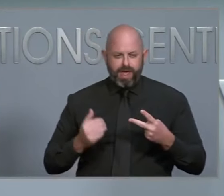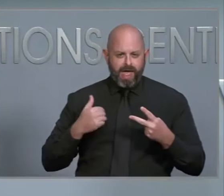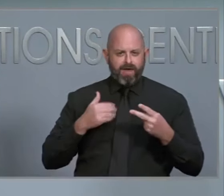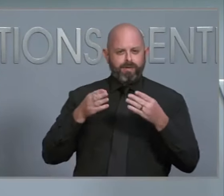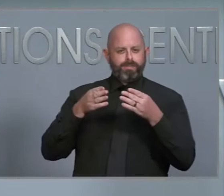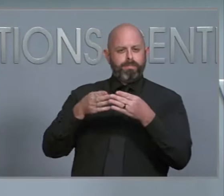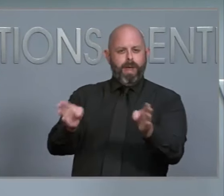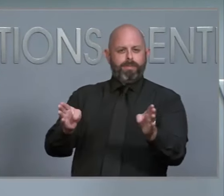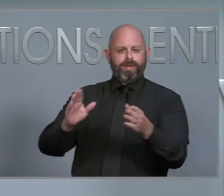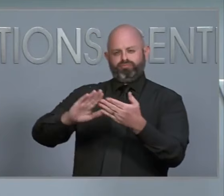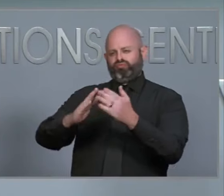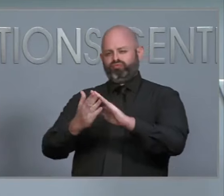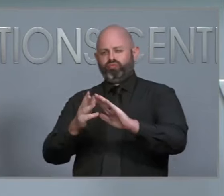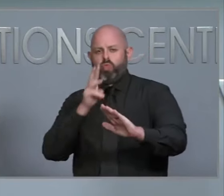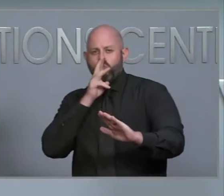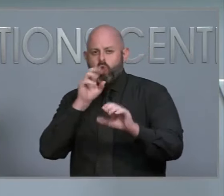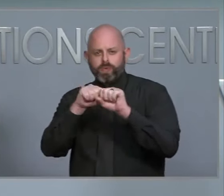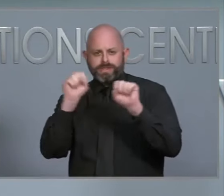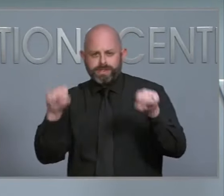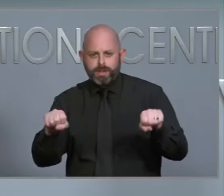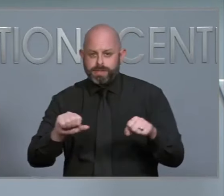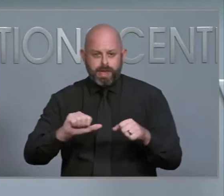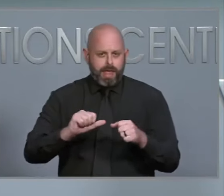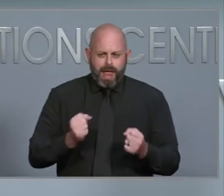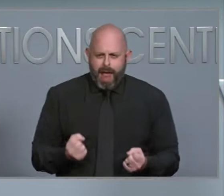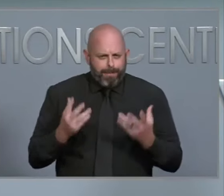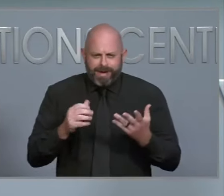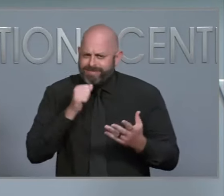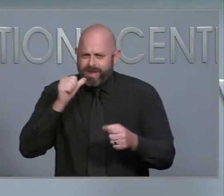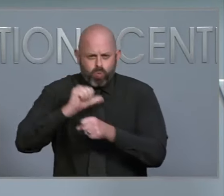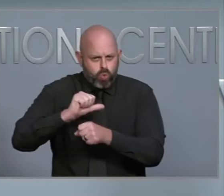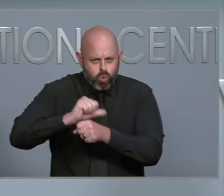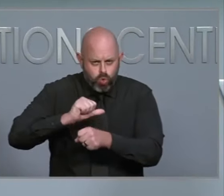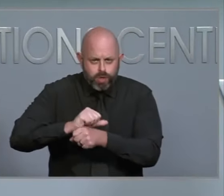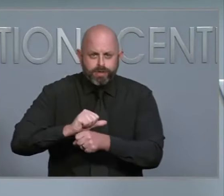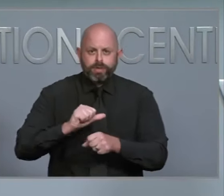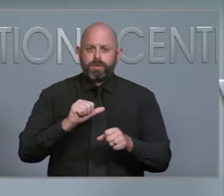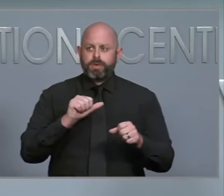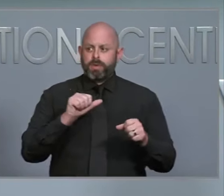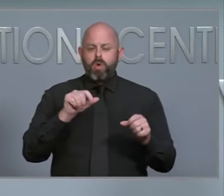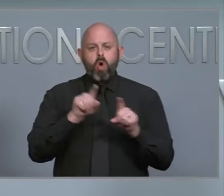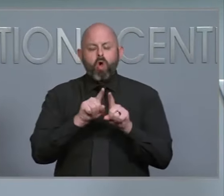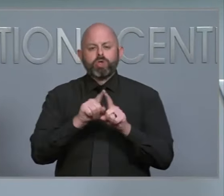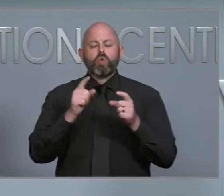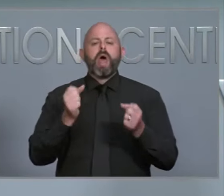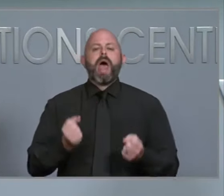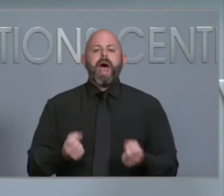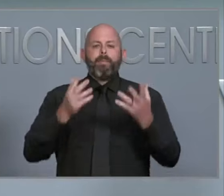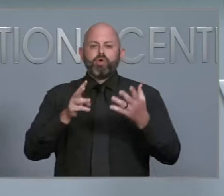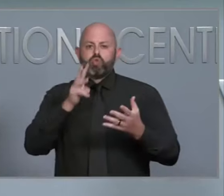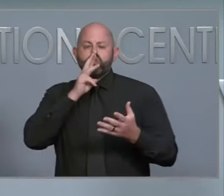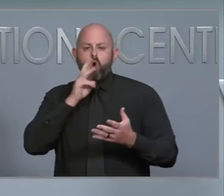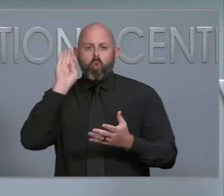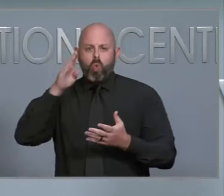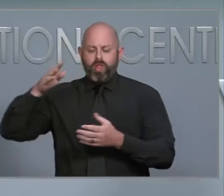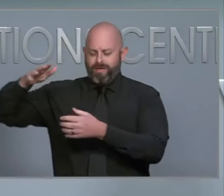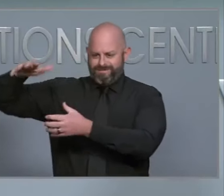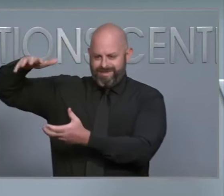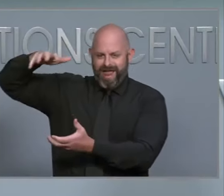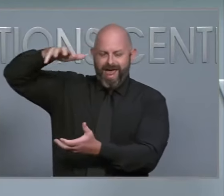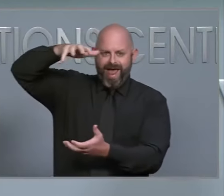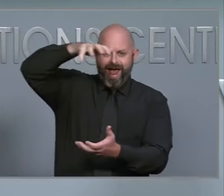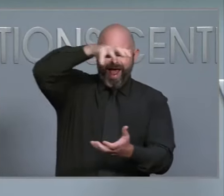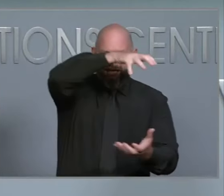how much water is being trucked or flown in, and how long do you anticipate having to do so?